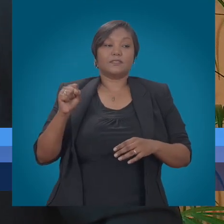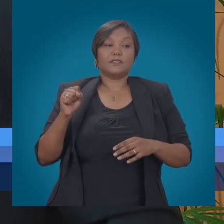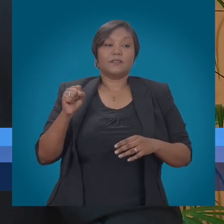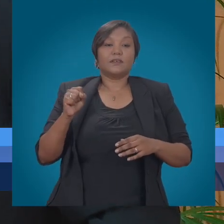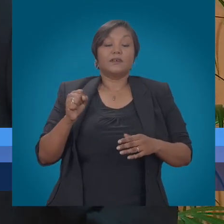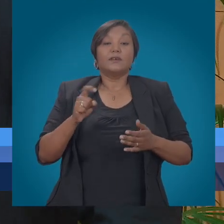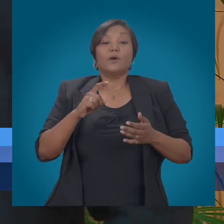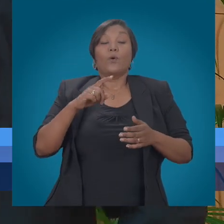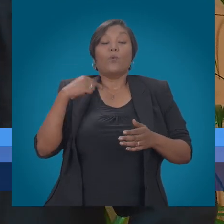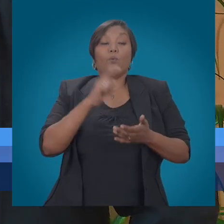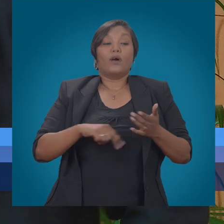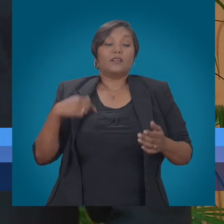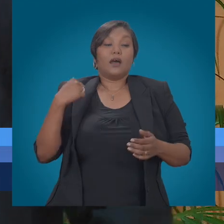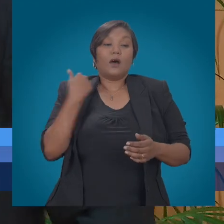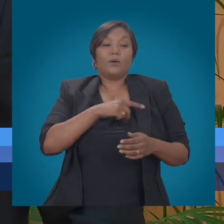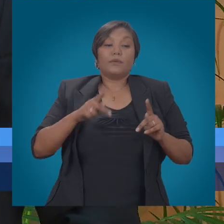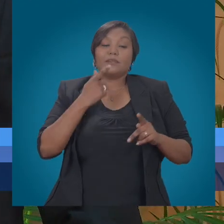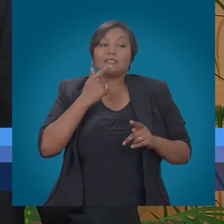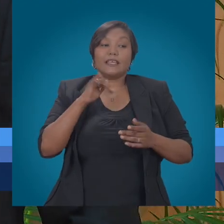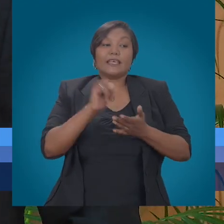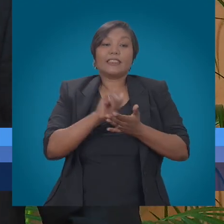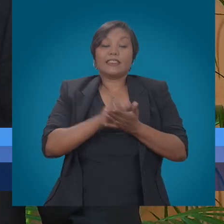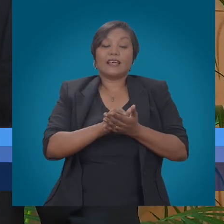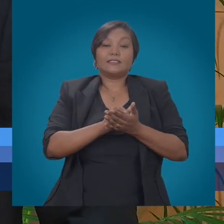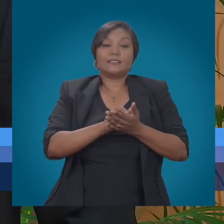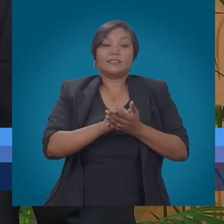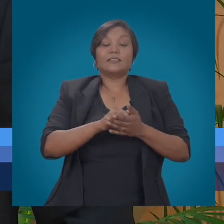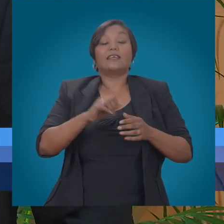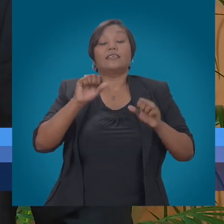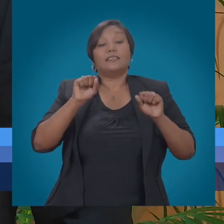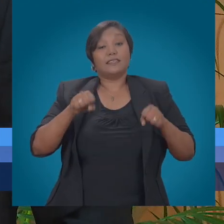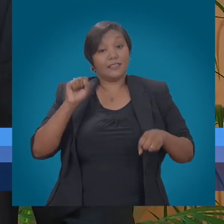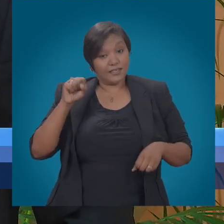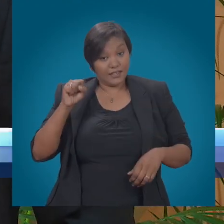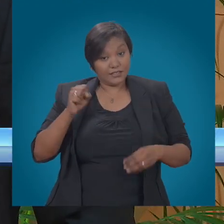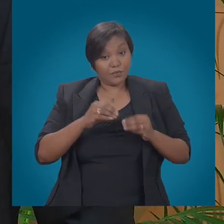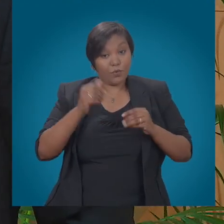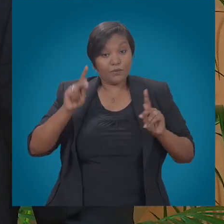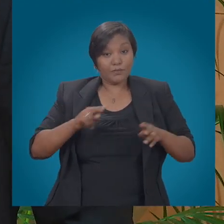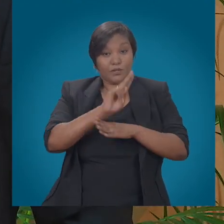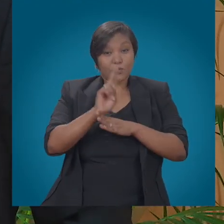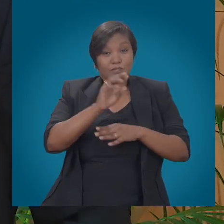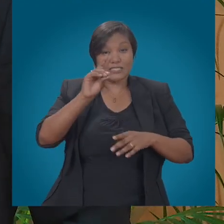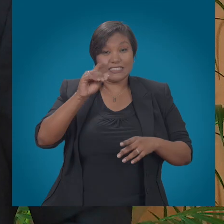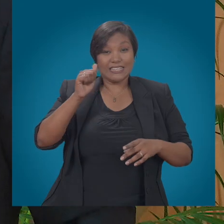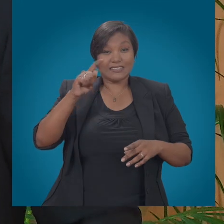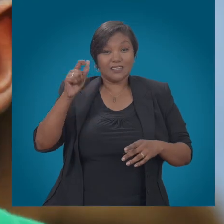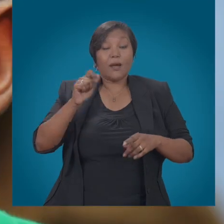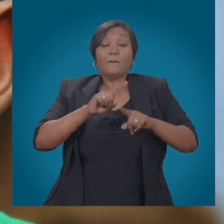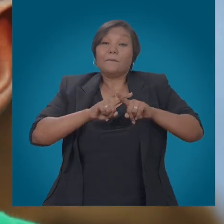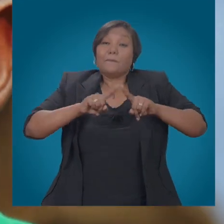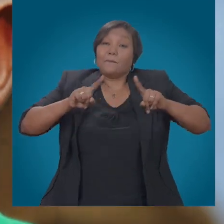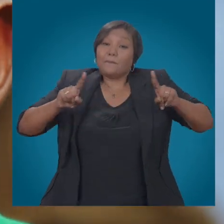also all of the experts that we have advising us are telling us is that the increase in data revenues